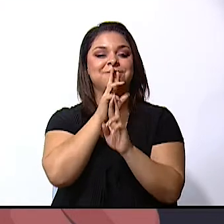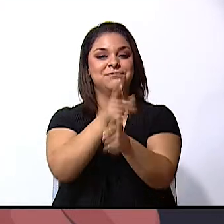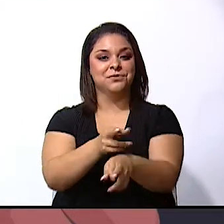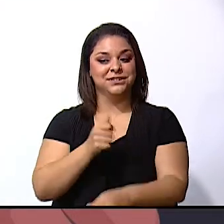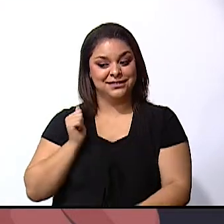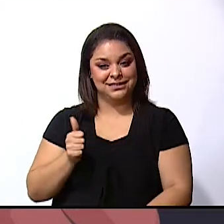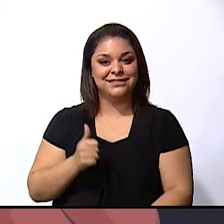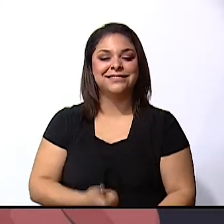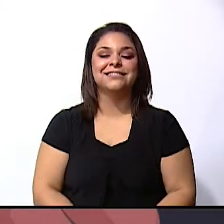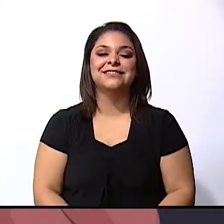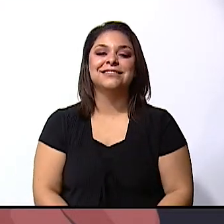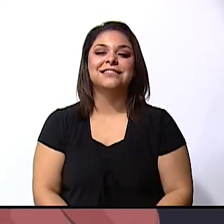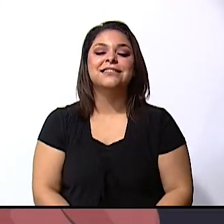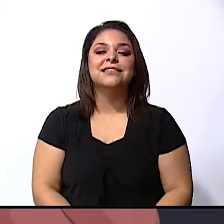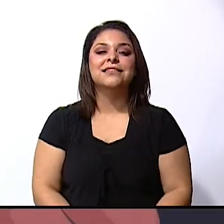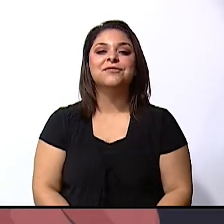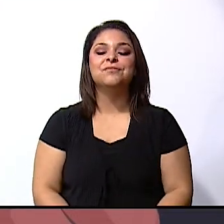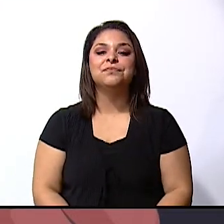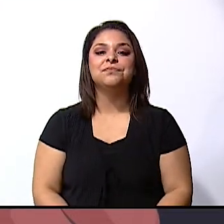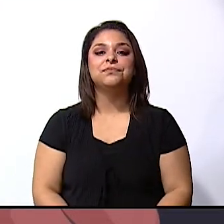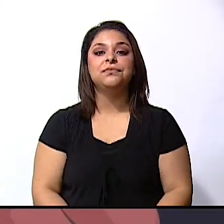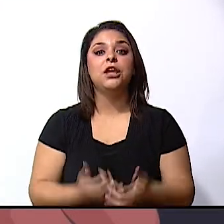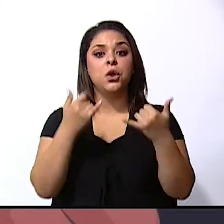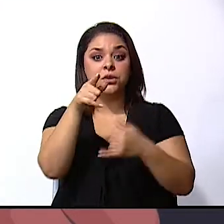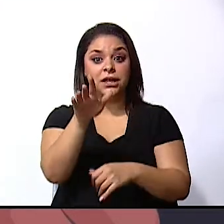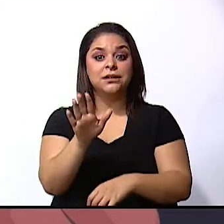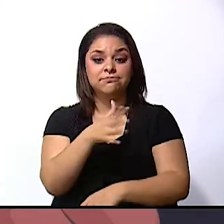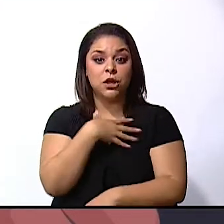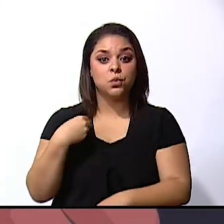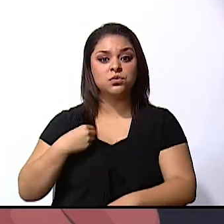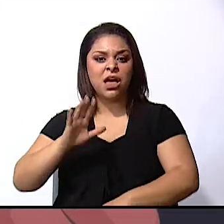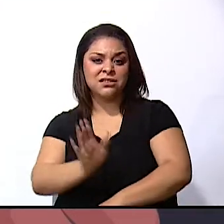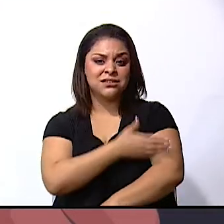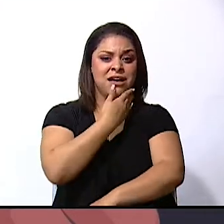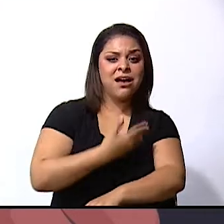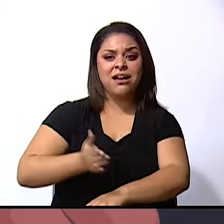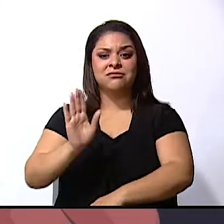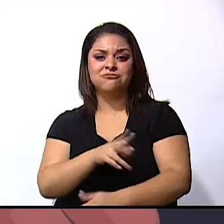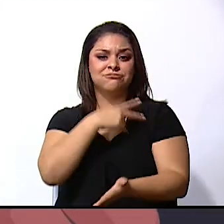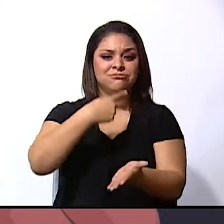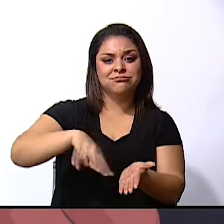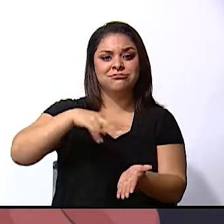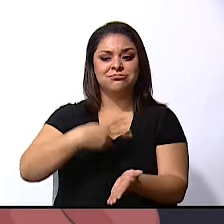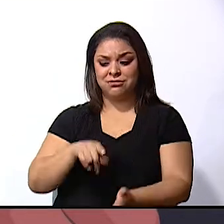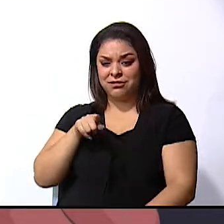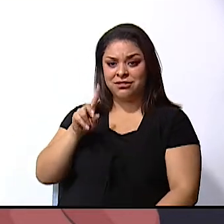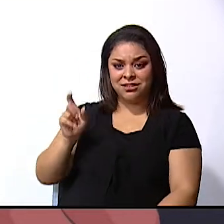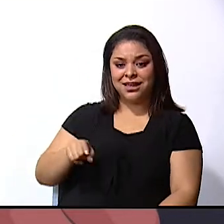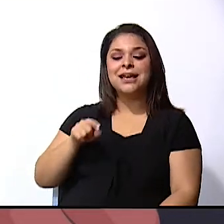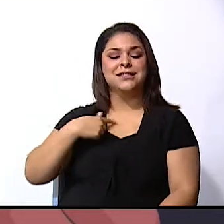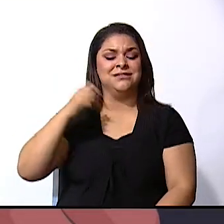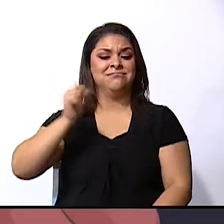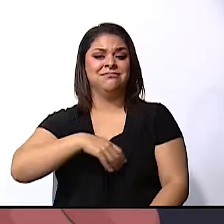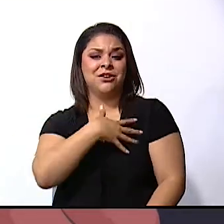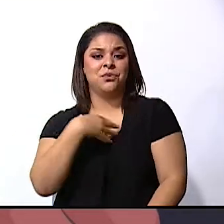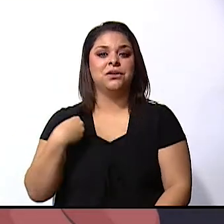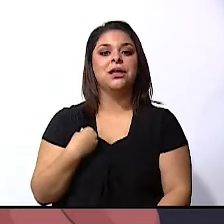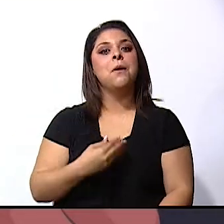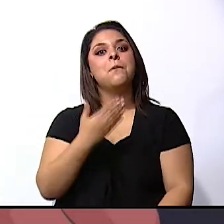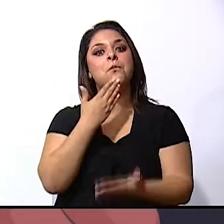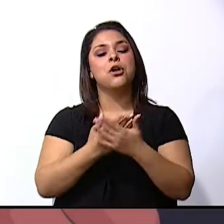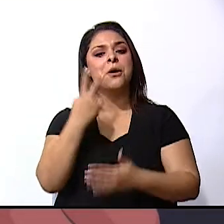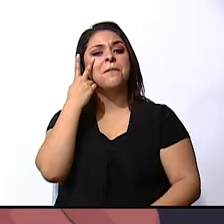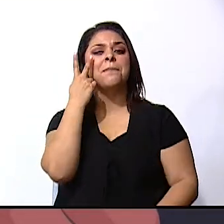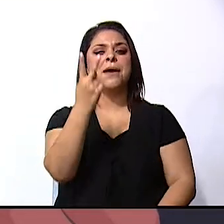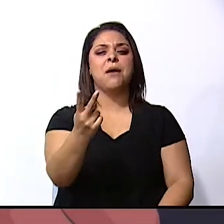now do you like songs and do you like to dance yes i do well we are going to watch